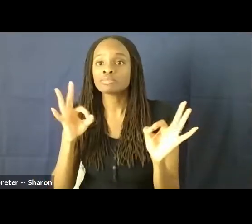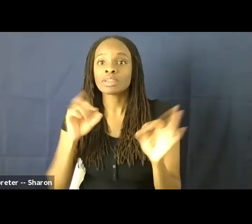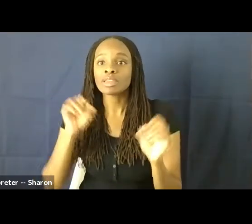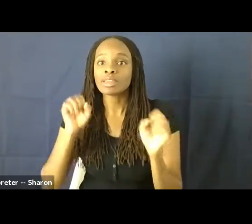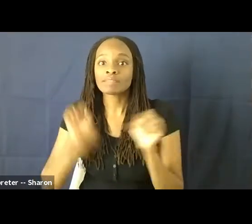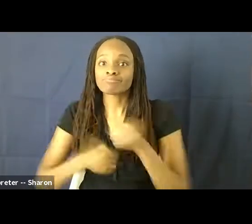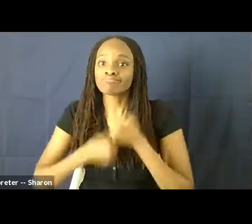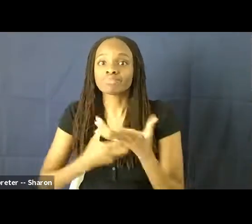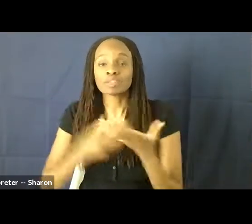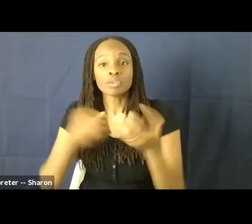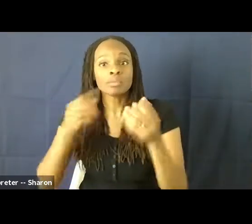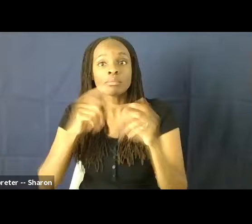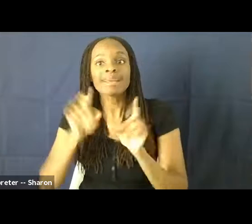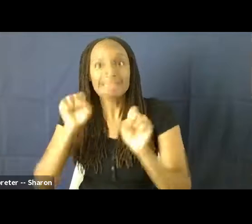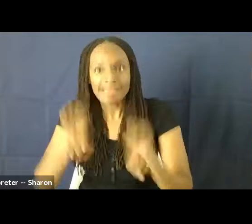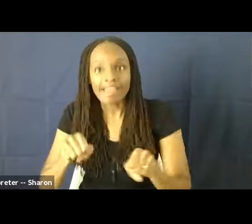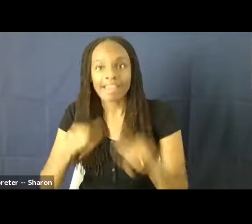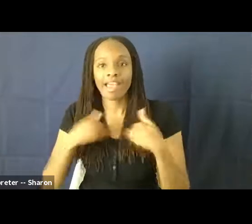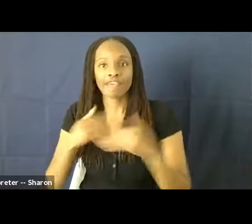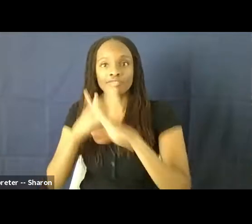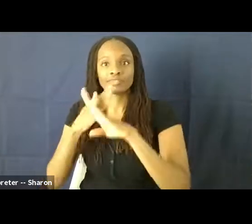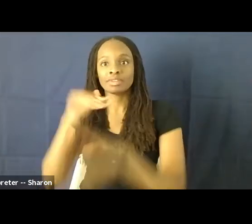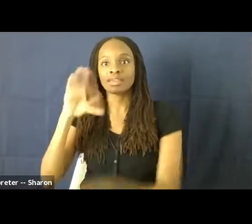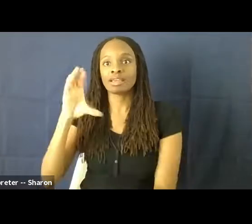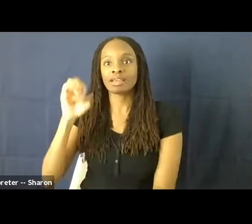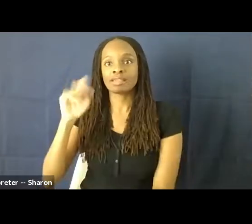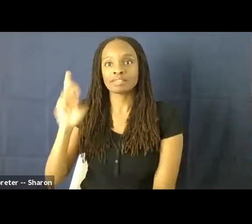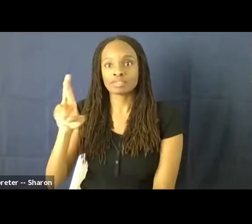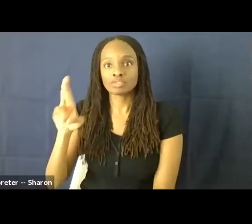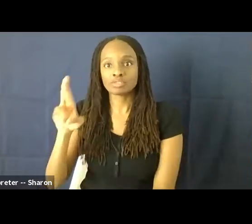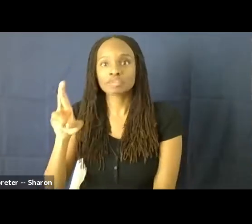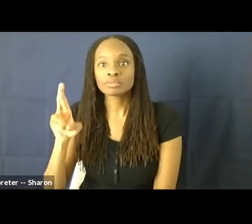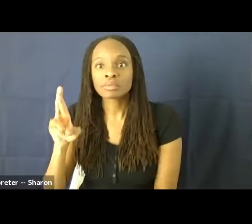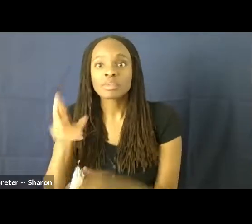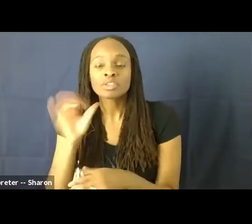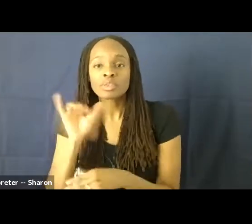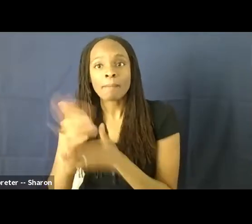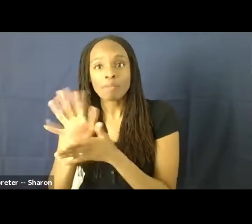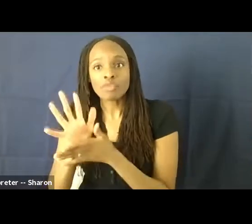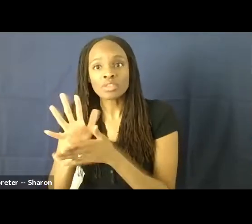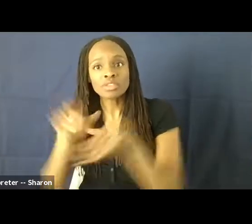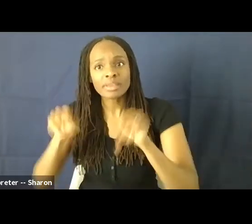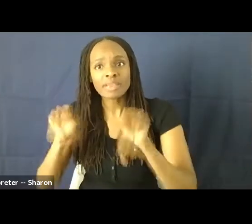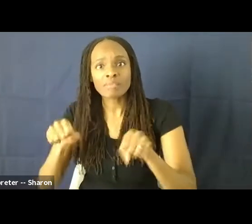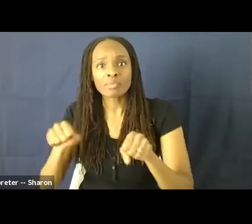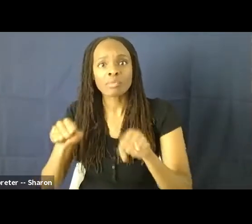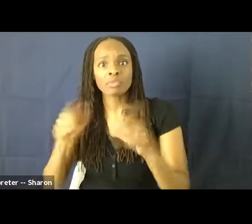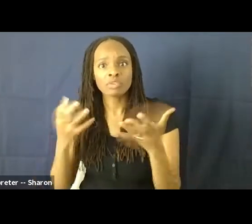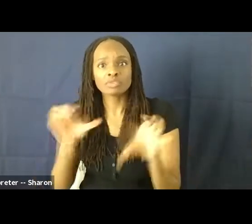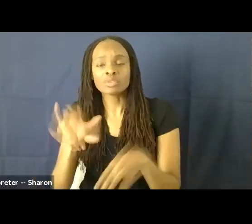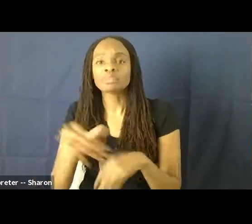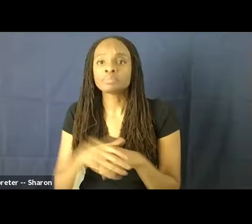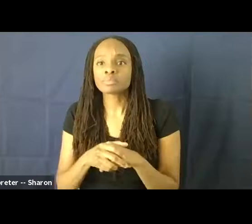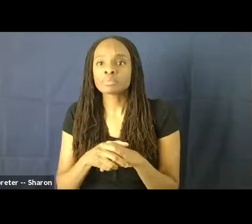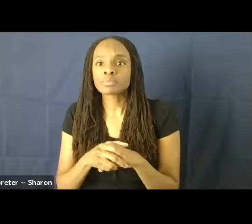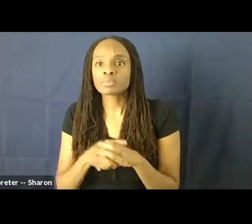So just as Joseph McKenna said, because of their attractiveness and manner of exhibition, that movies are capable of evil. And that the motion